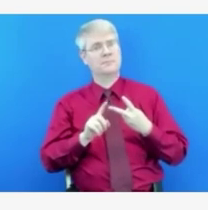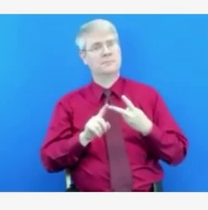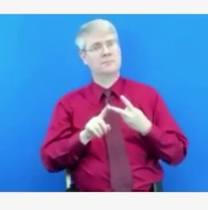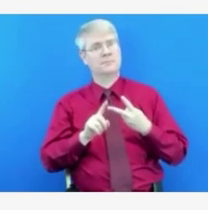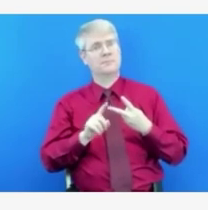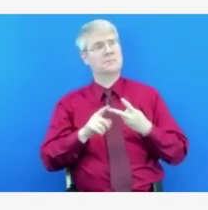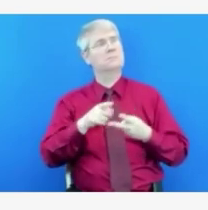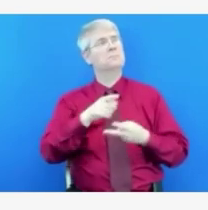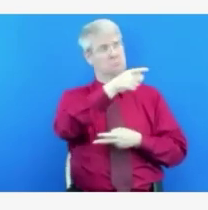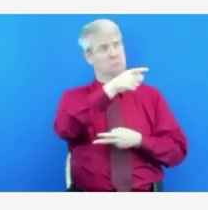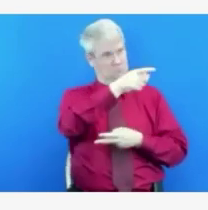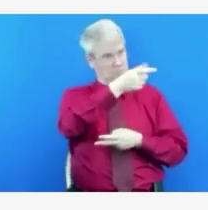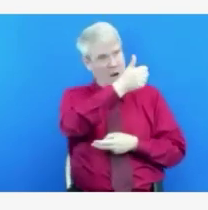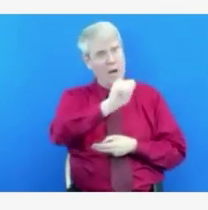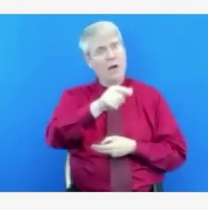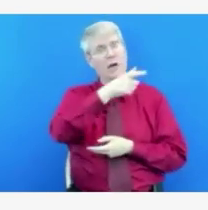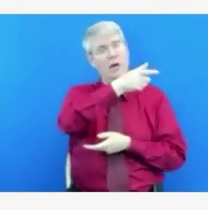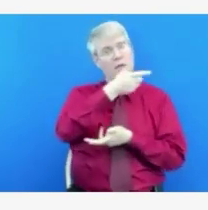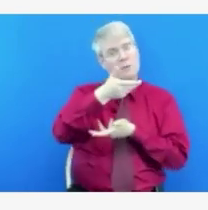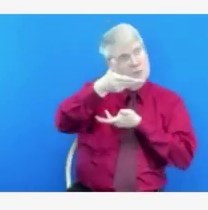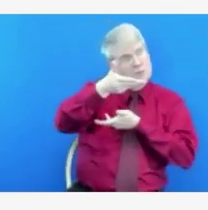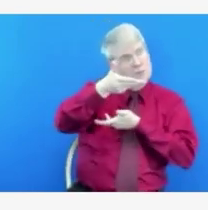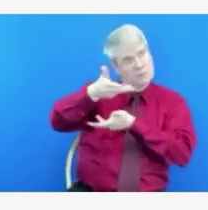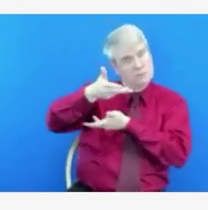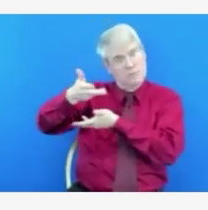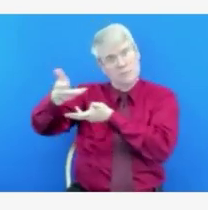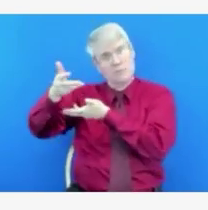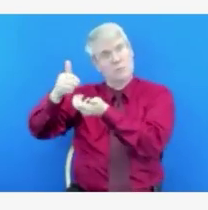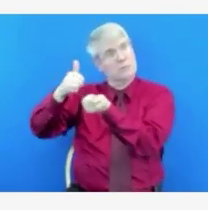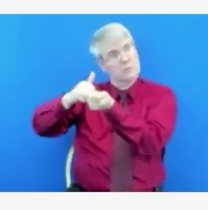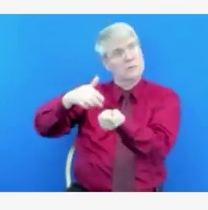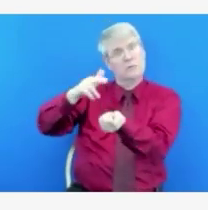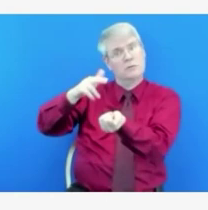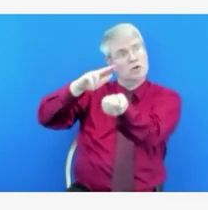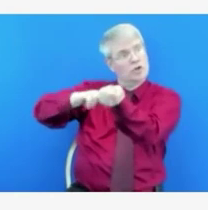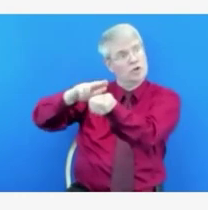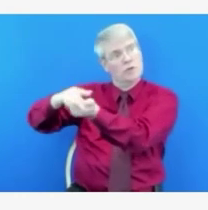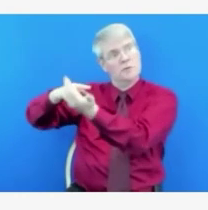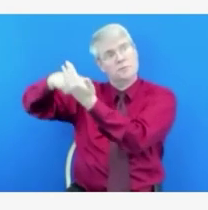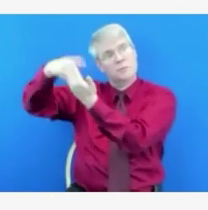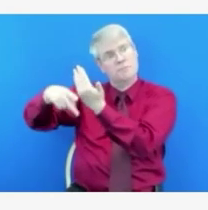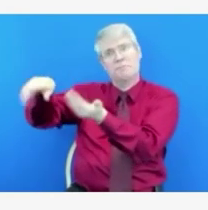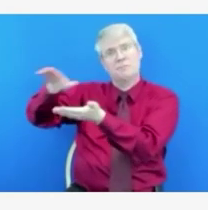is affecting recruitment for future healthcare workers.